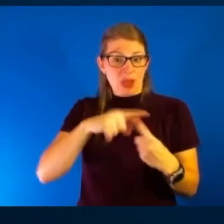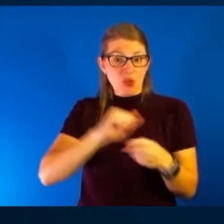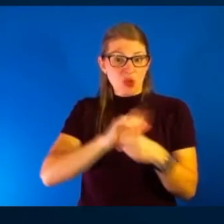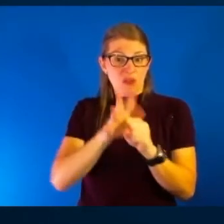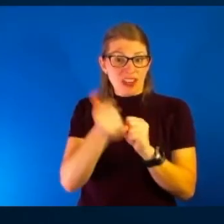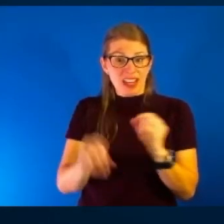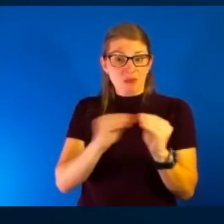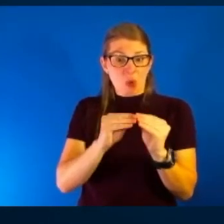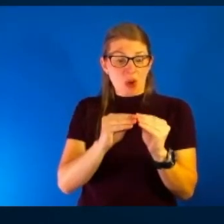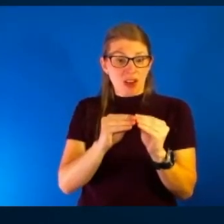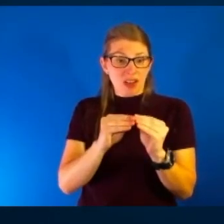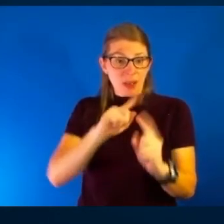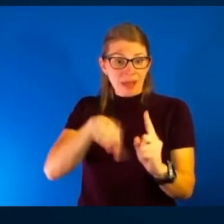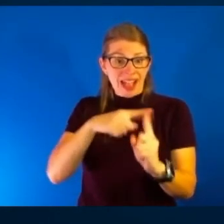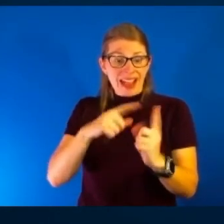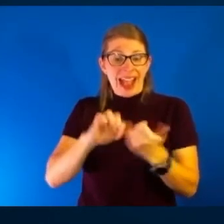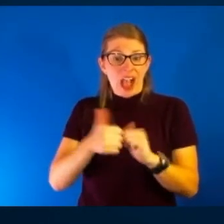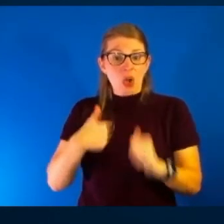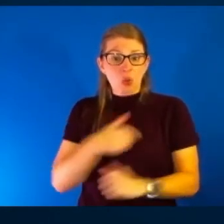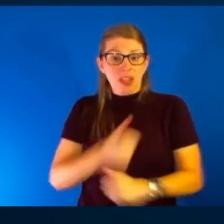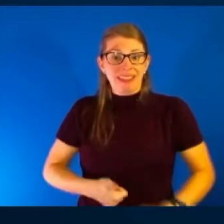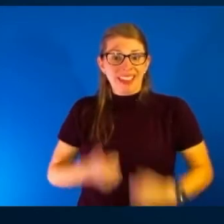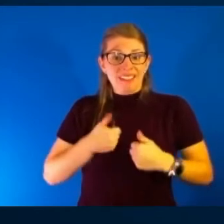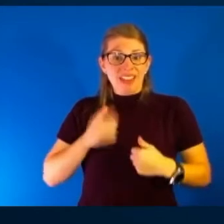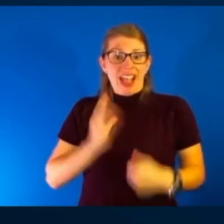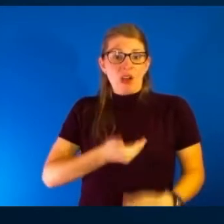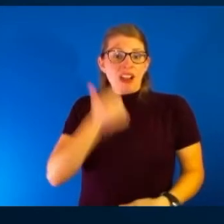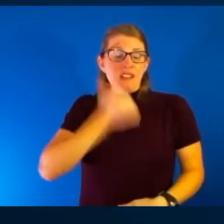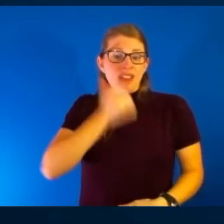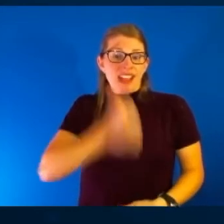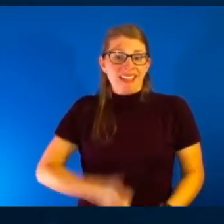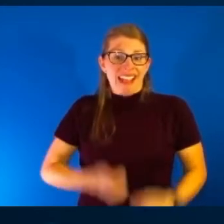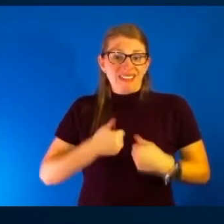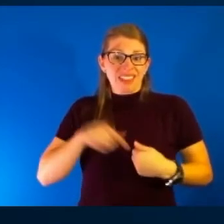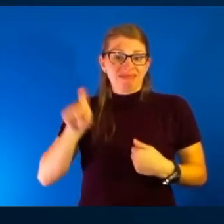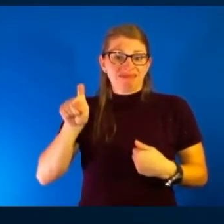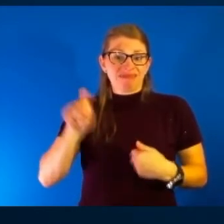as how we live our daily lives? Secretary O'Connell?